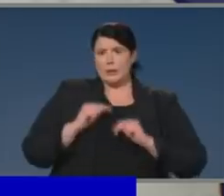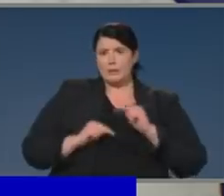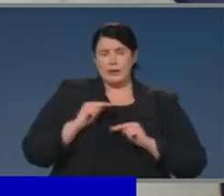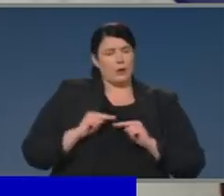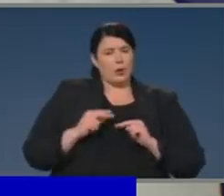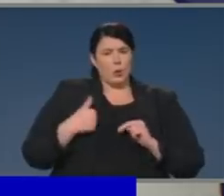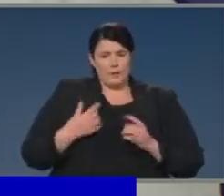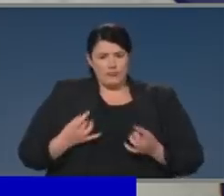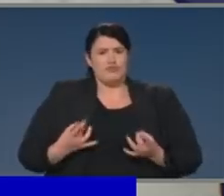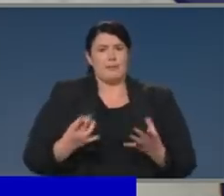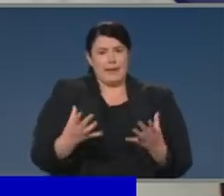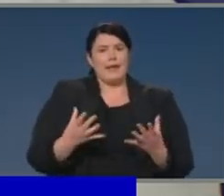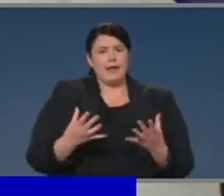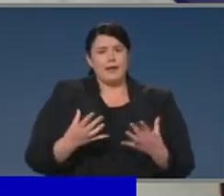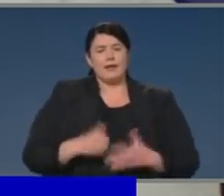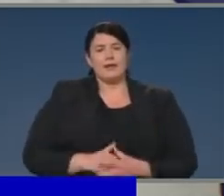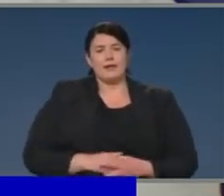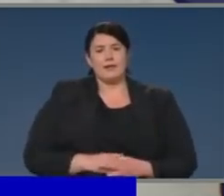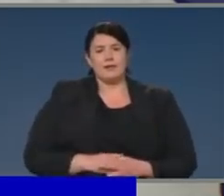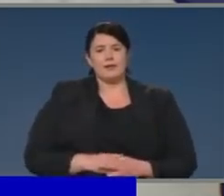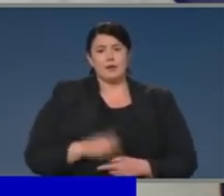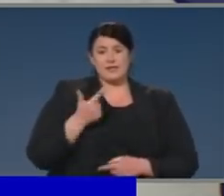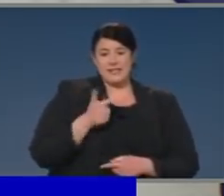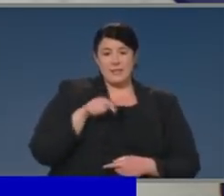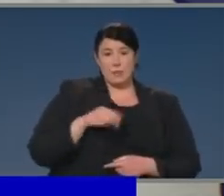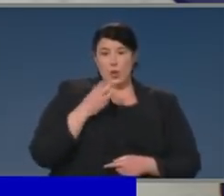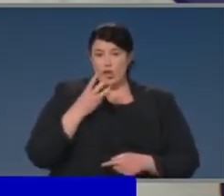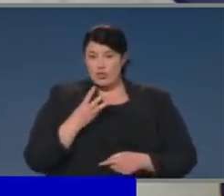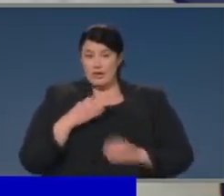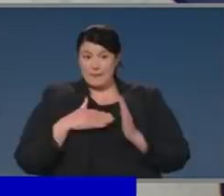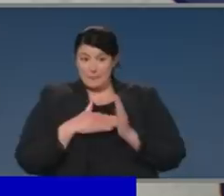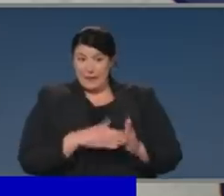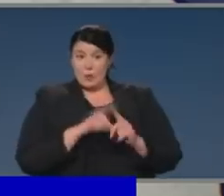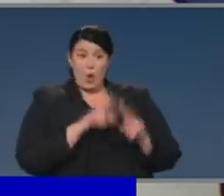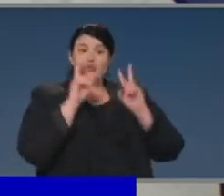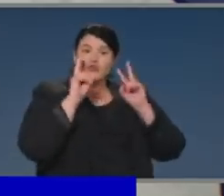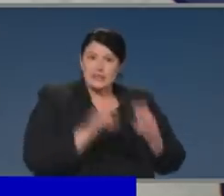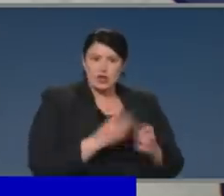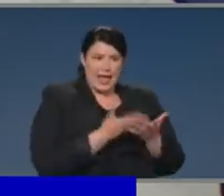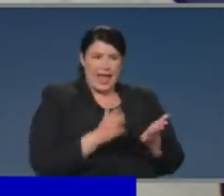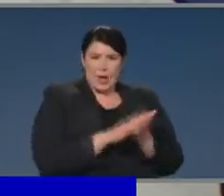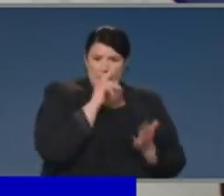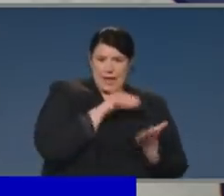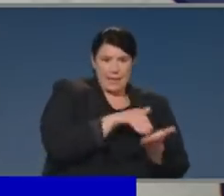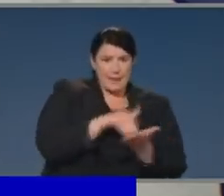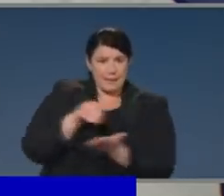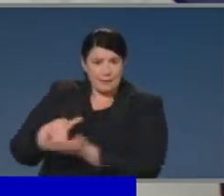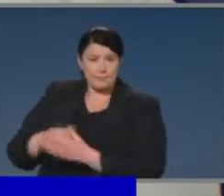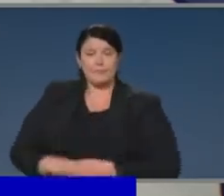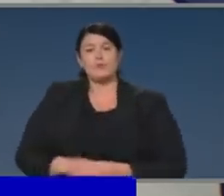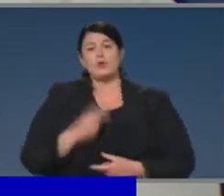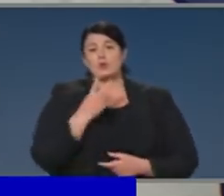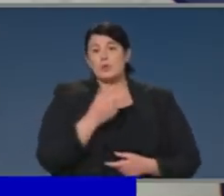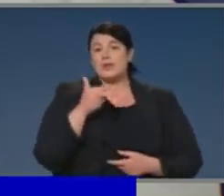the curve. So that $7.3 million investment in data is exceptionally important. Secondly, there's $29.5 million